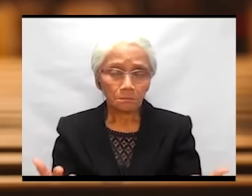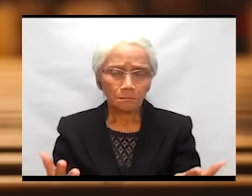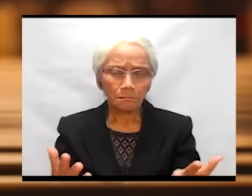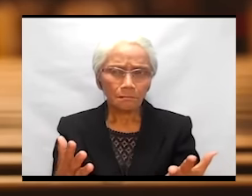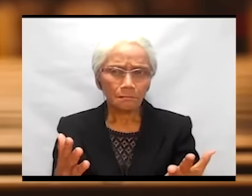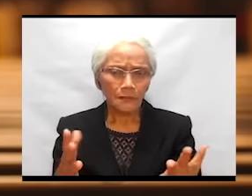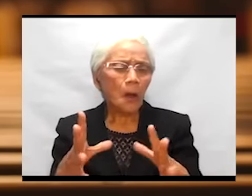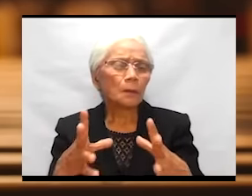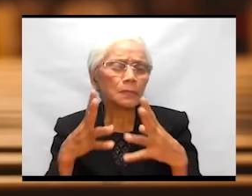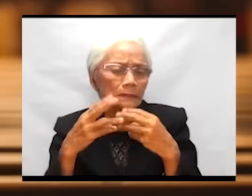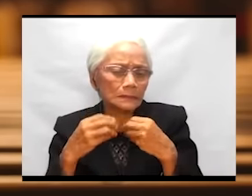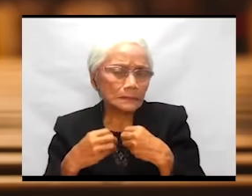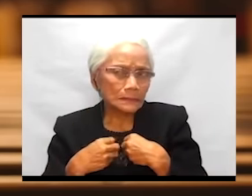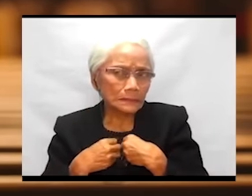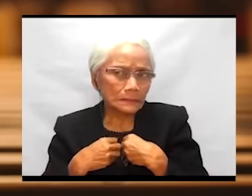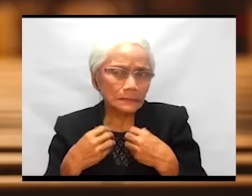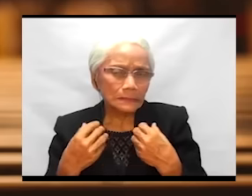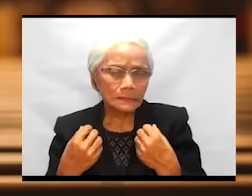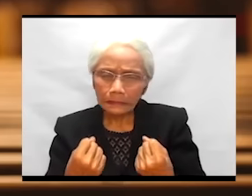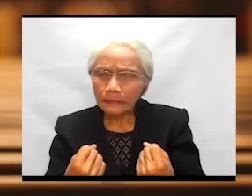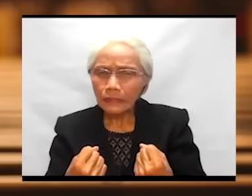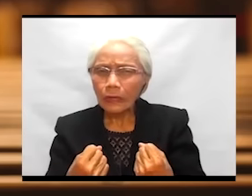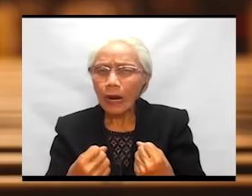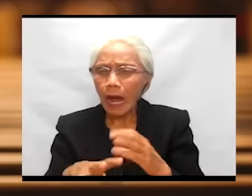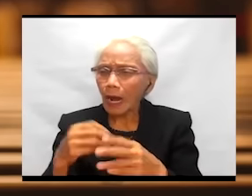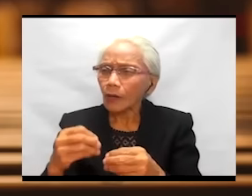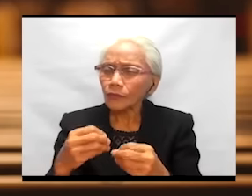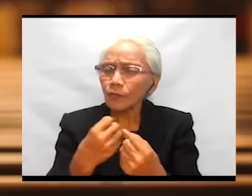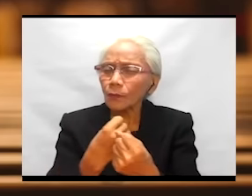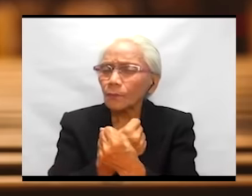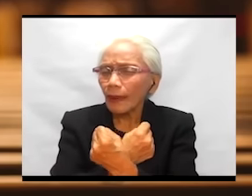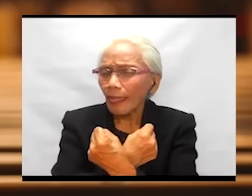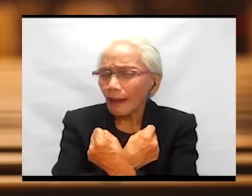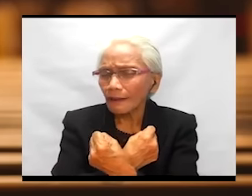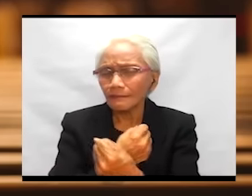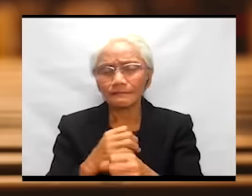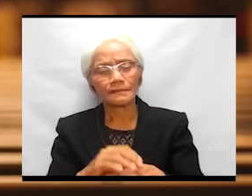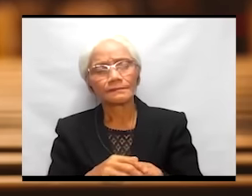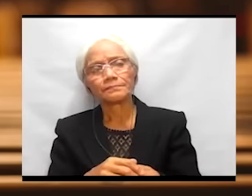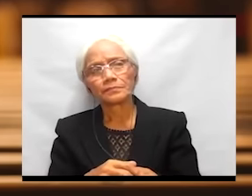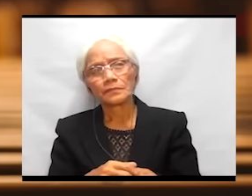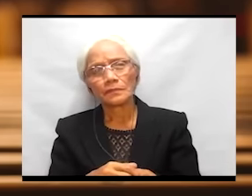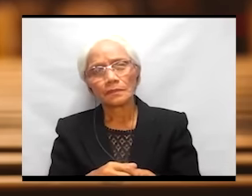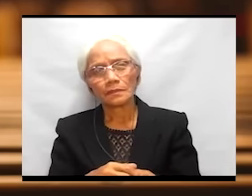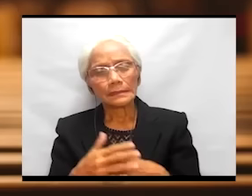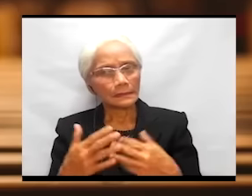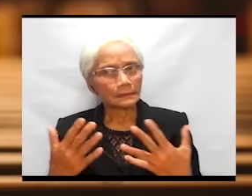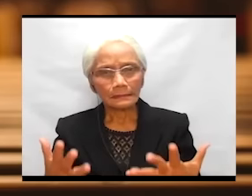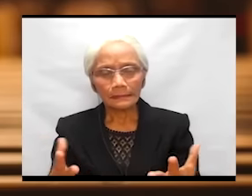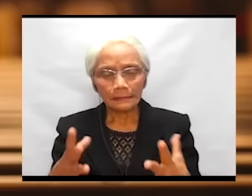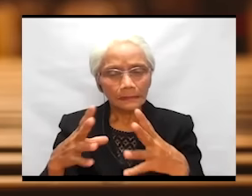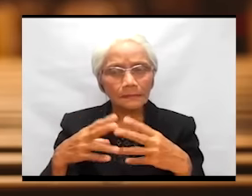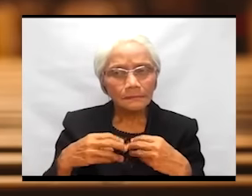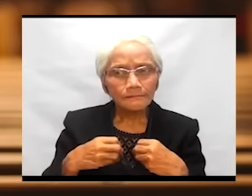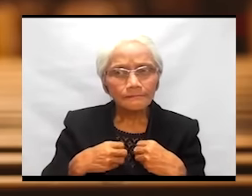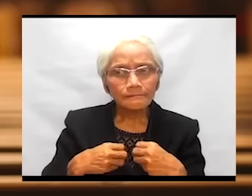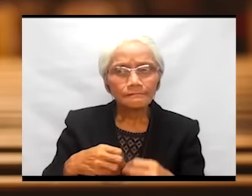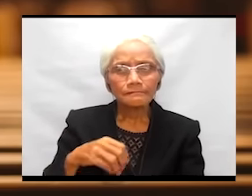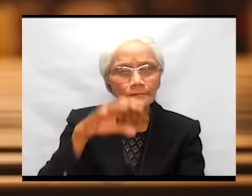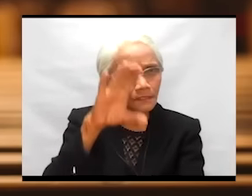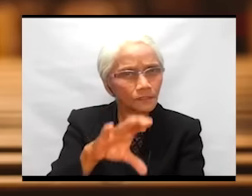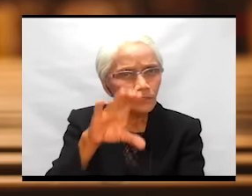whose embrace out of love, whose embrace of the cross